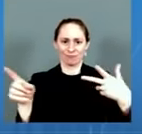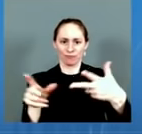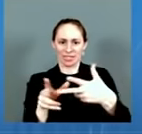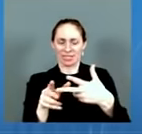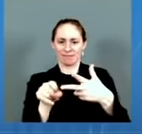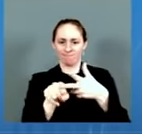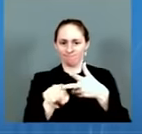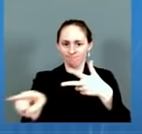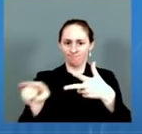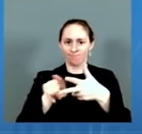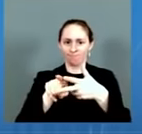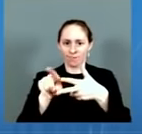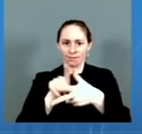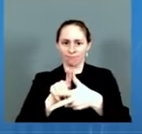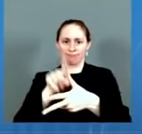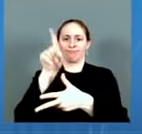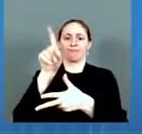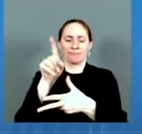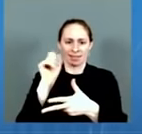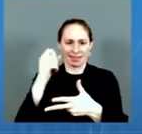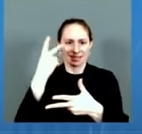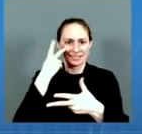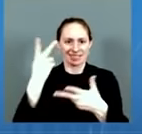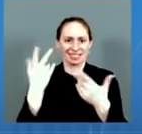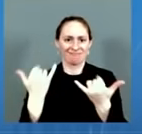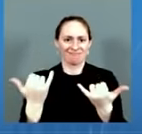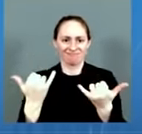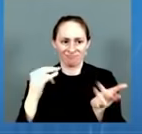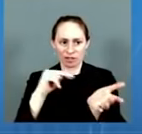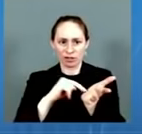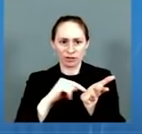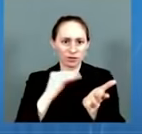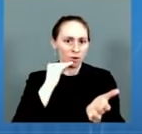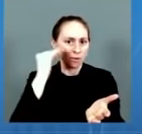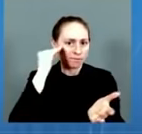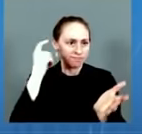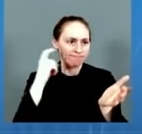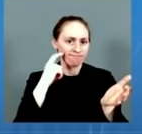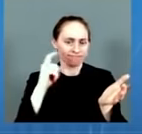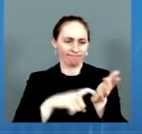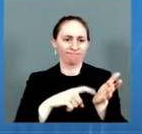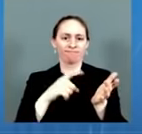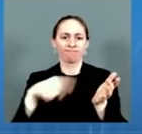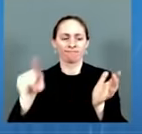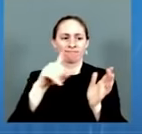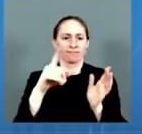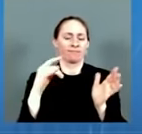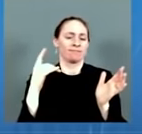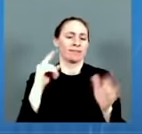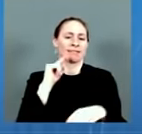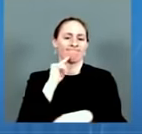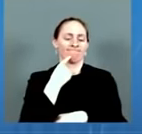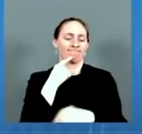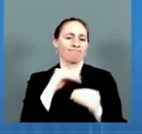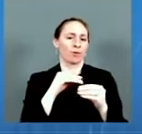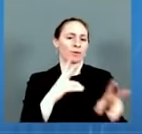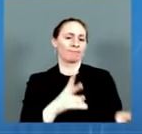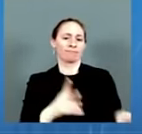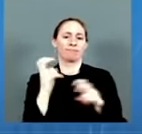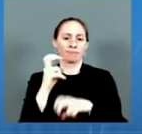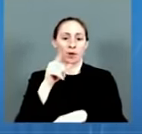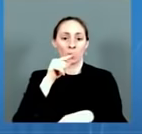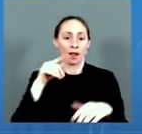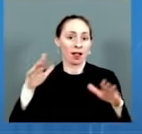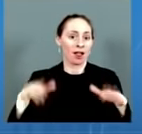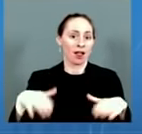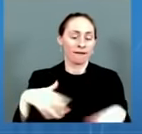December 5th. For those who are fully vaccinated, we are starting to see cases increase, which is likely due to the waning of